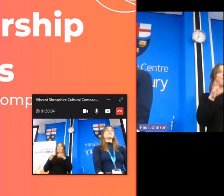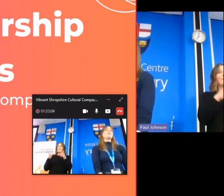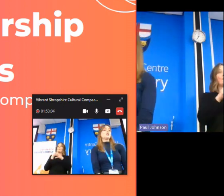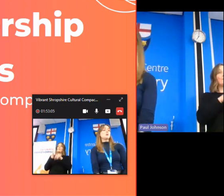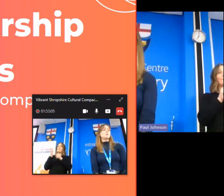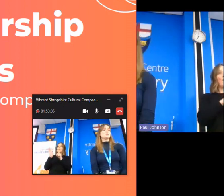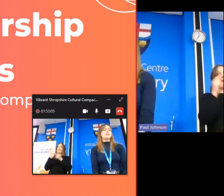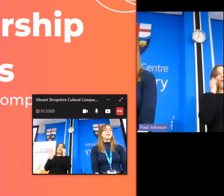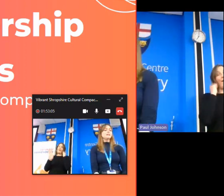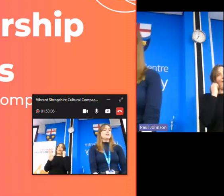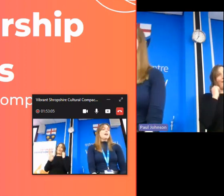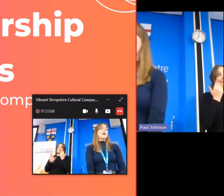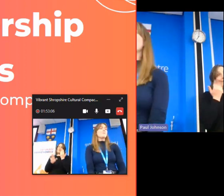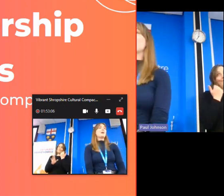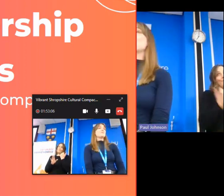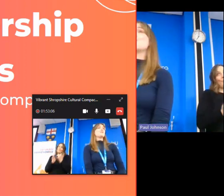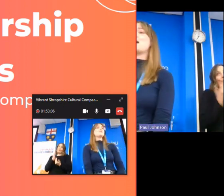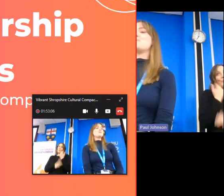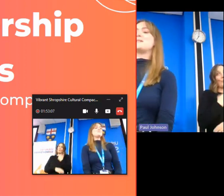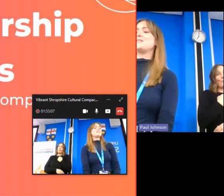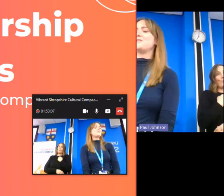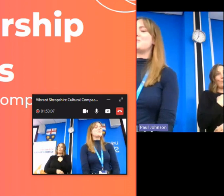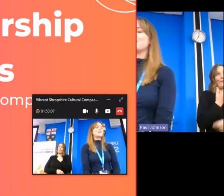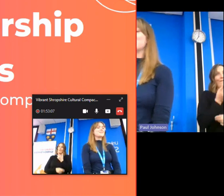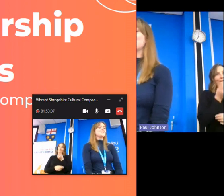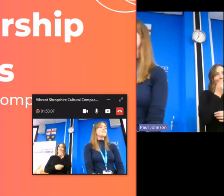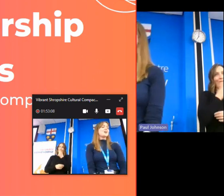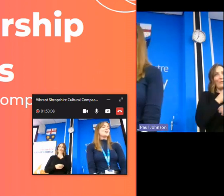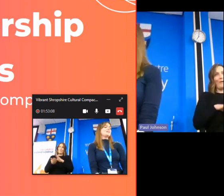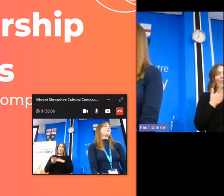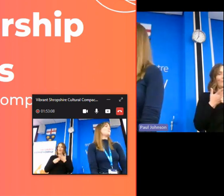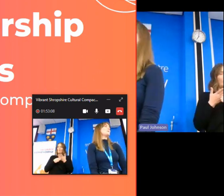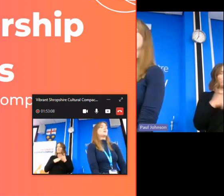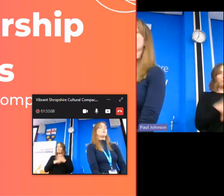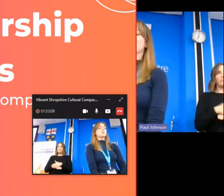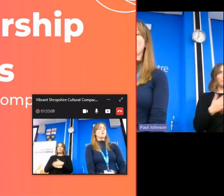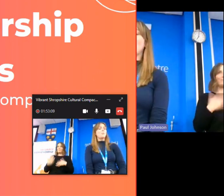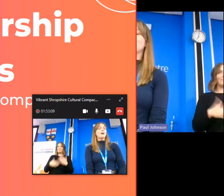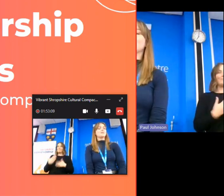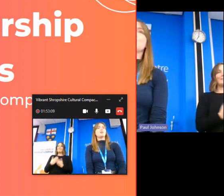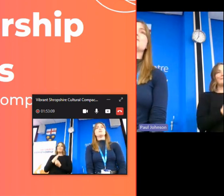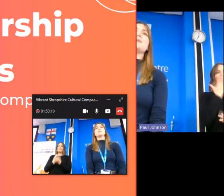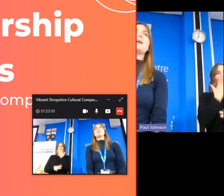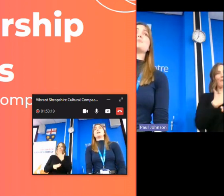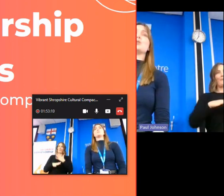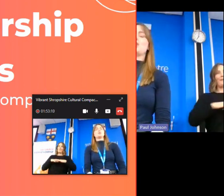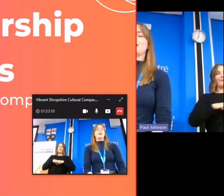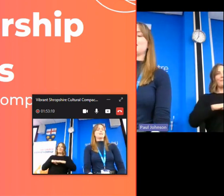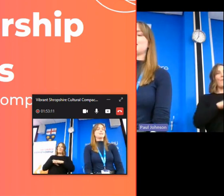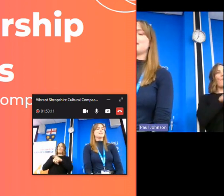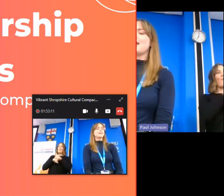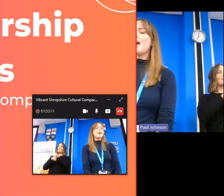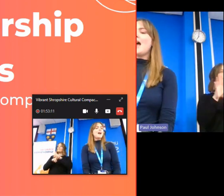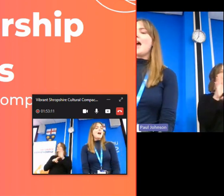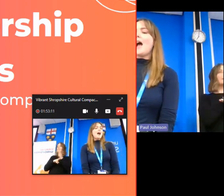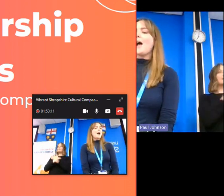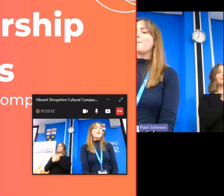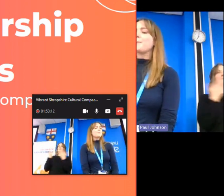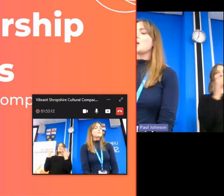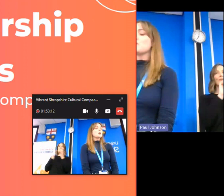so i'm relatively new still um and i've had a very busy few months since starting developing the cultural compact and overseeing many projects